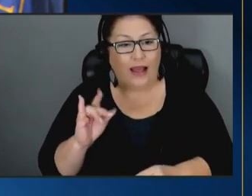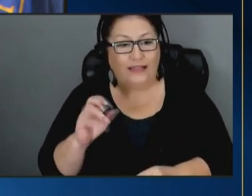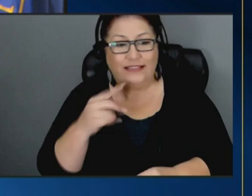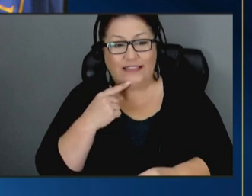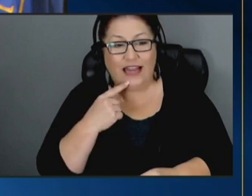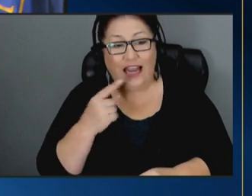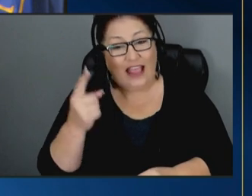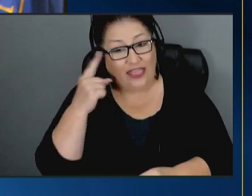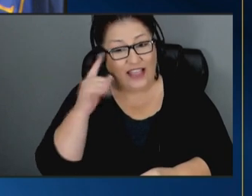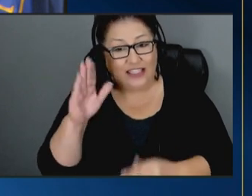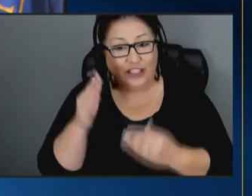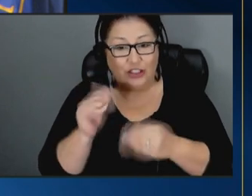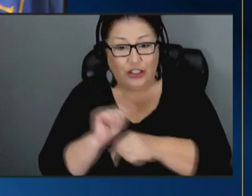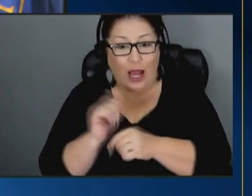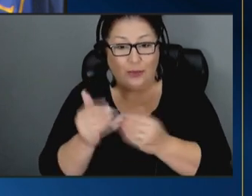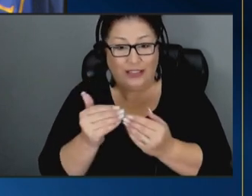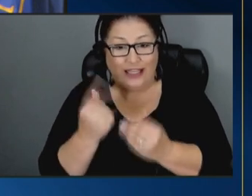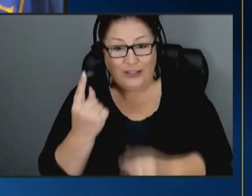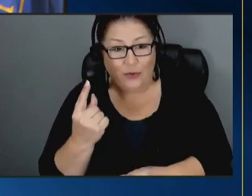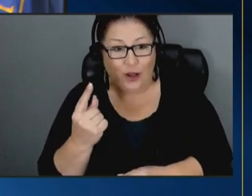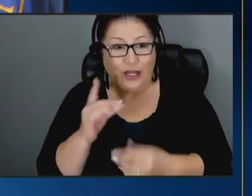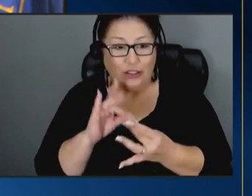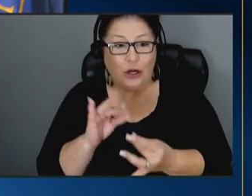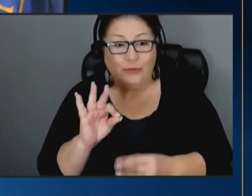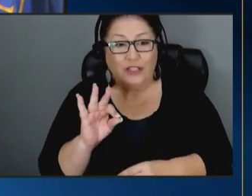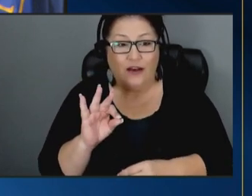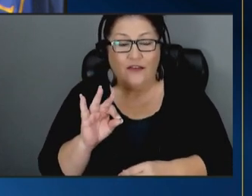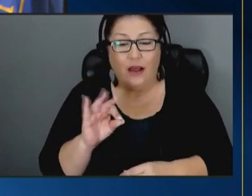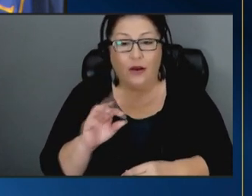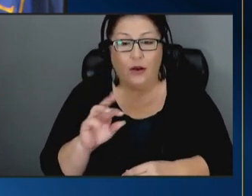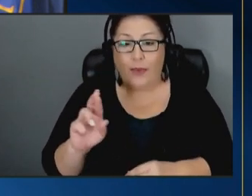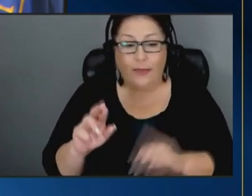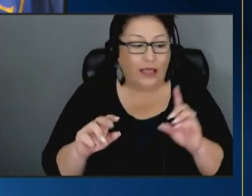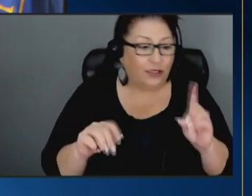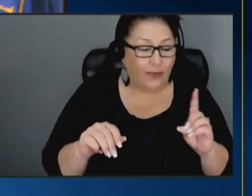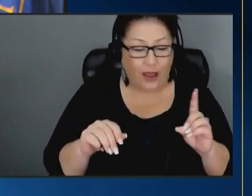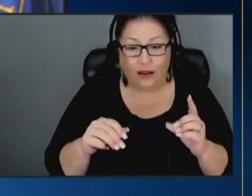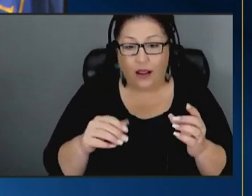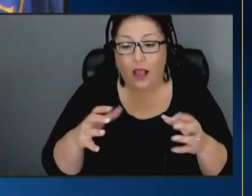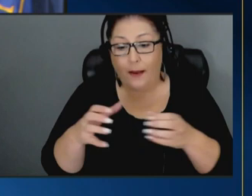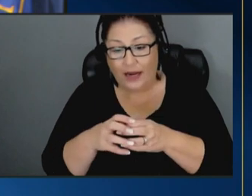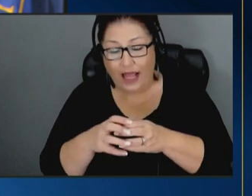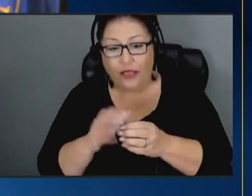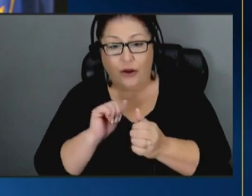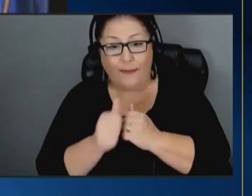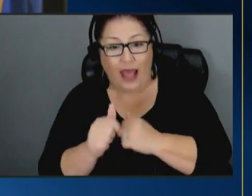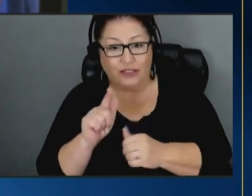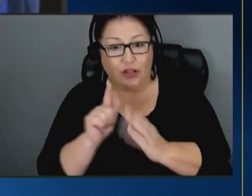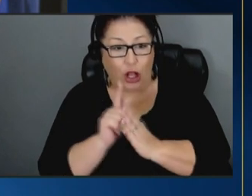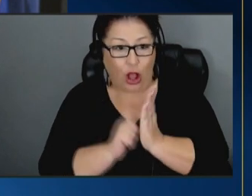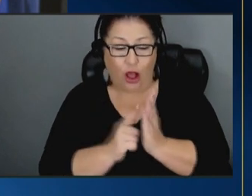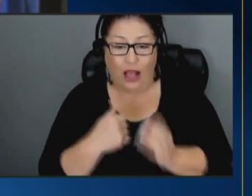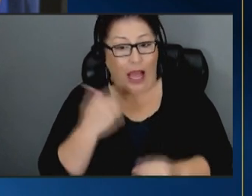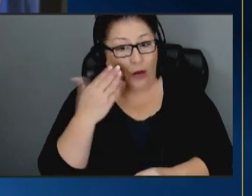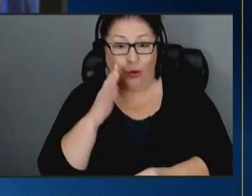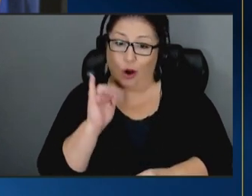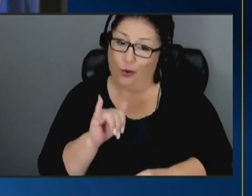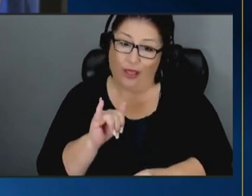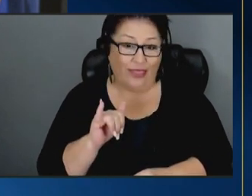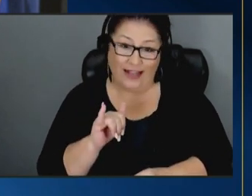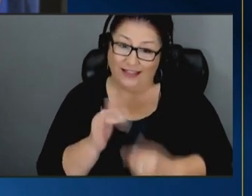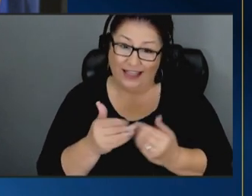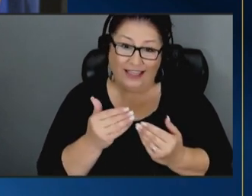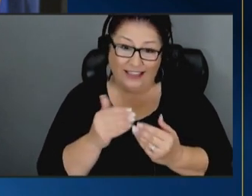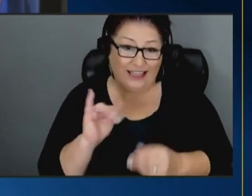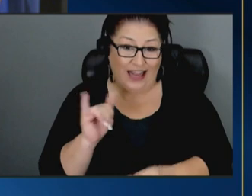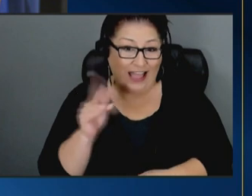easy one in terms of bipartisan members of congress coming together to pass this law i don't know that that's as easy as